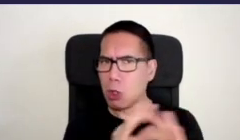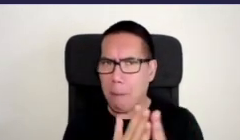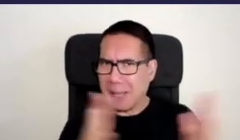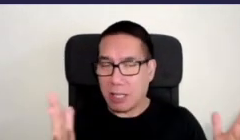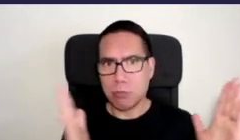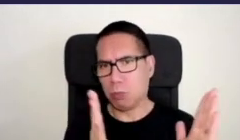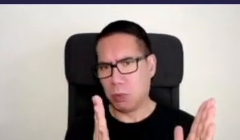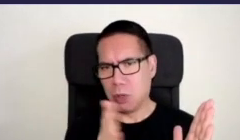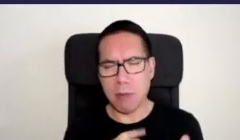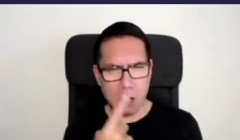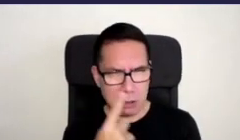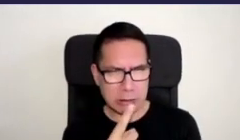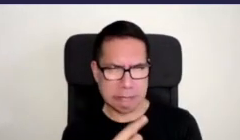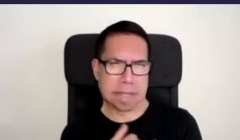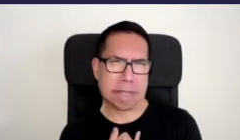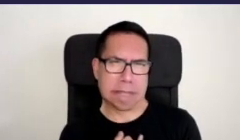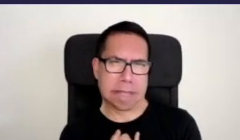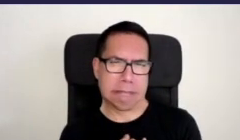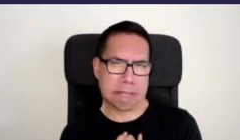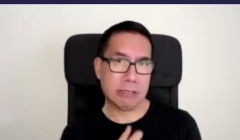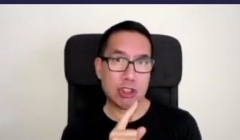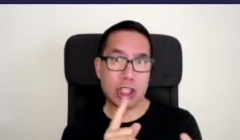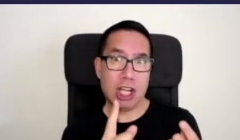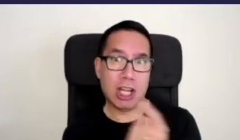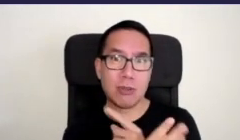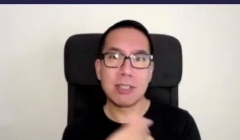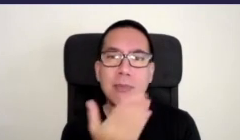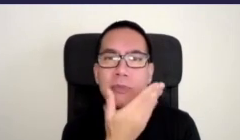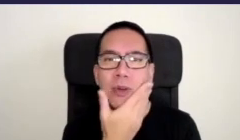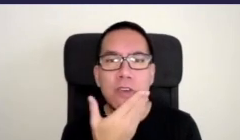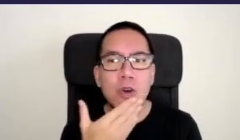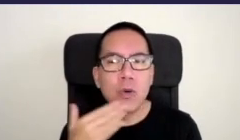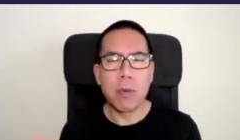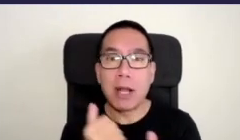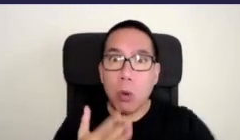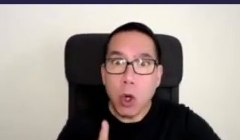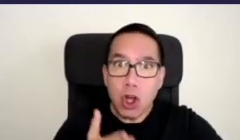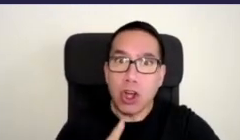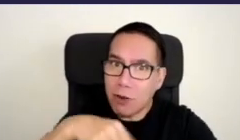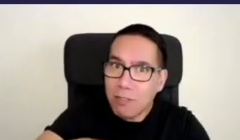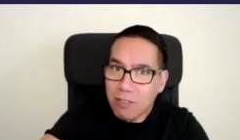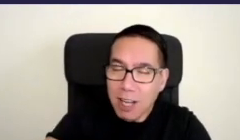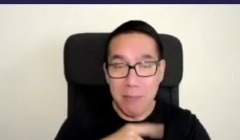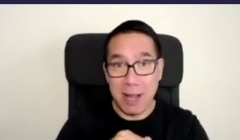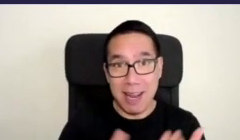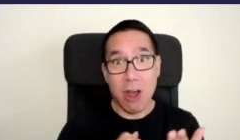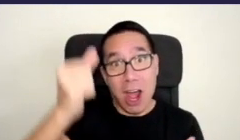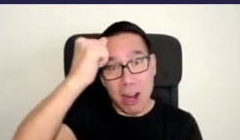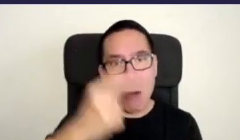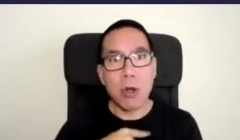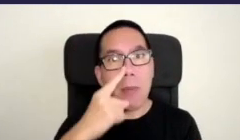turned it into something absolutely beautiful it took a lot of work but now I know because locals tell me